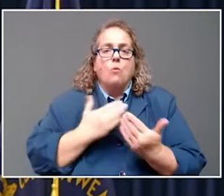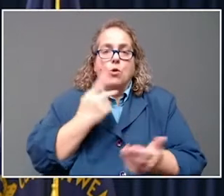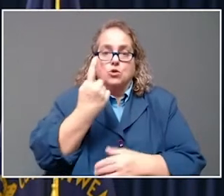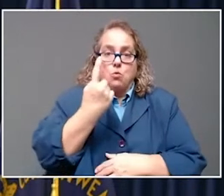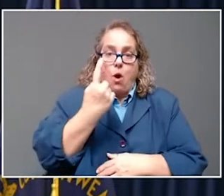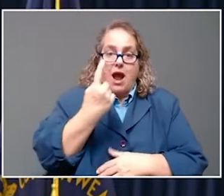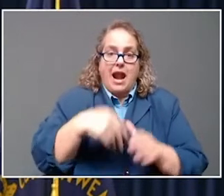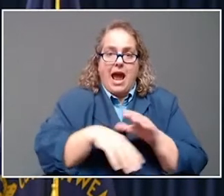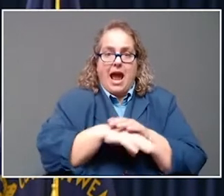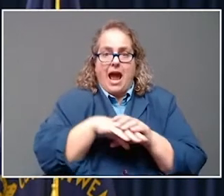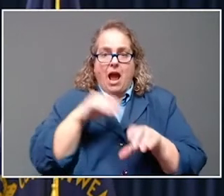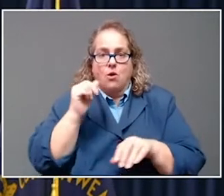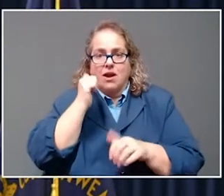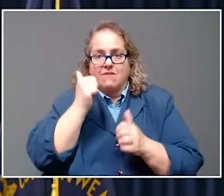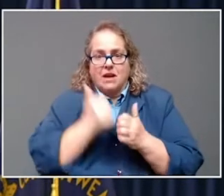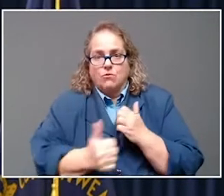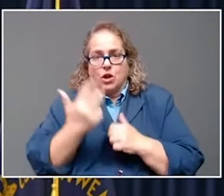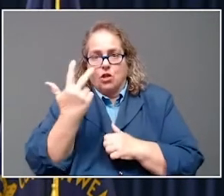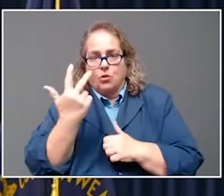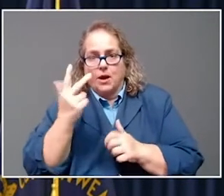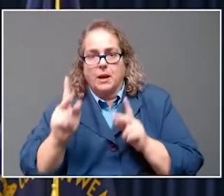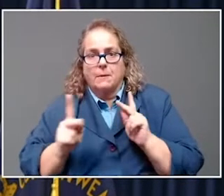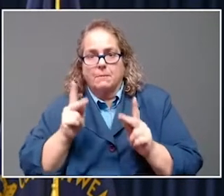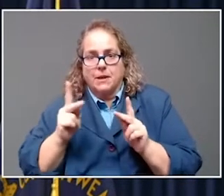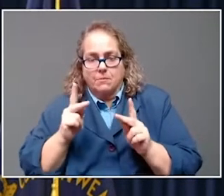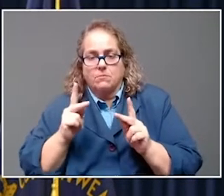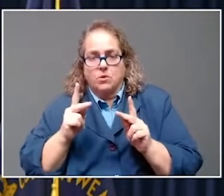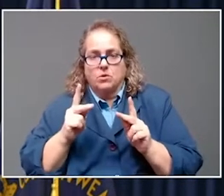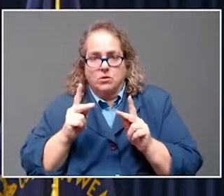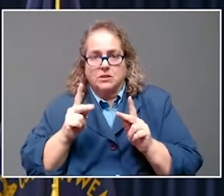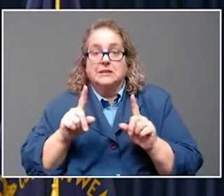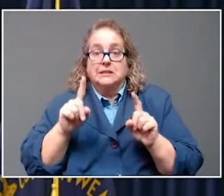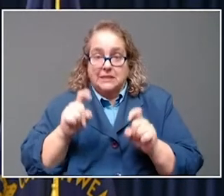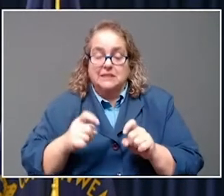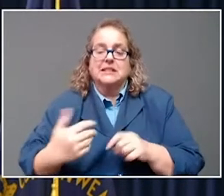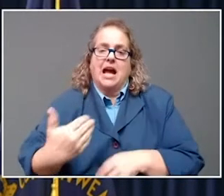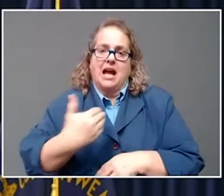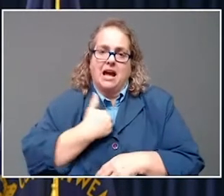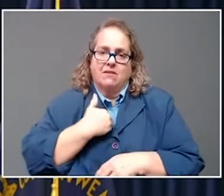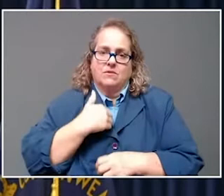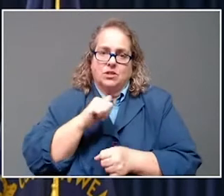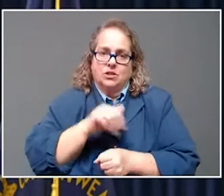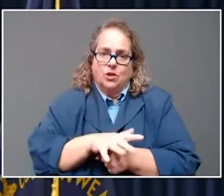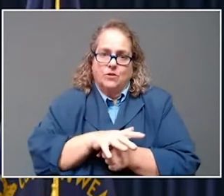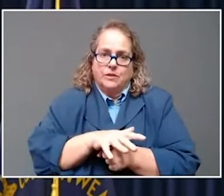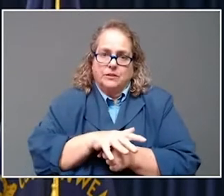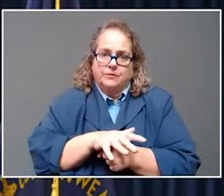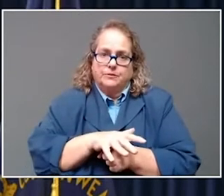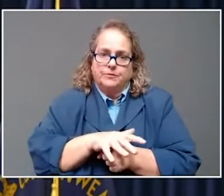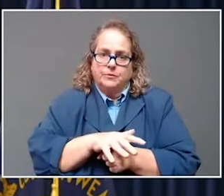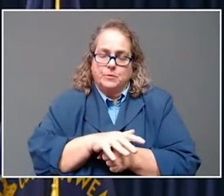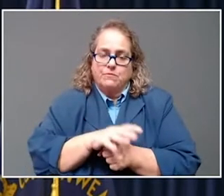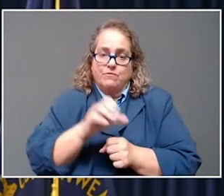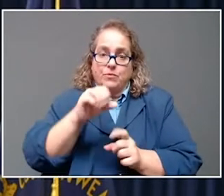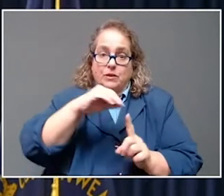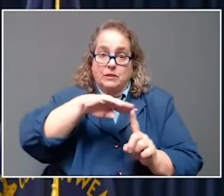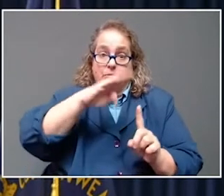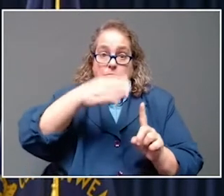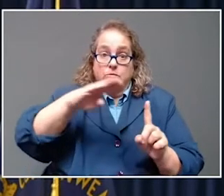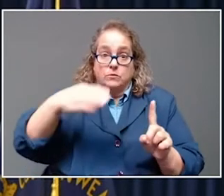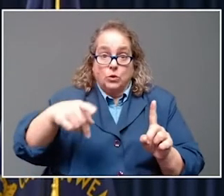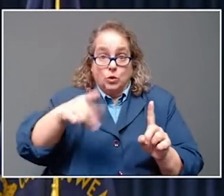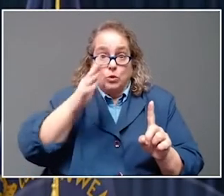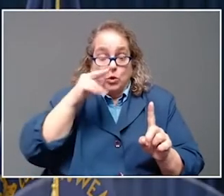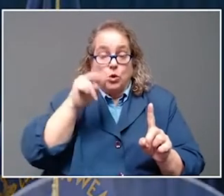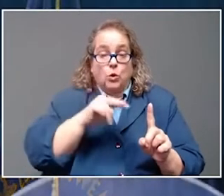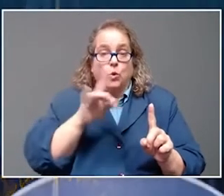Figures released Tuesday show Kentucky had nearly two and a half times as many cases as the state saw during its previous record week during the Delta